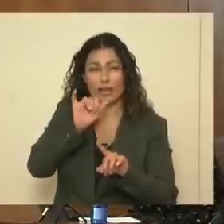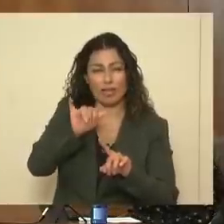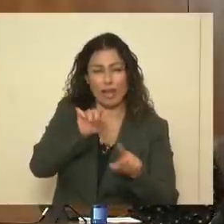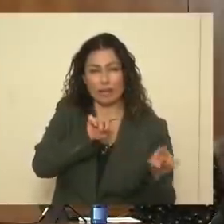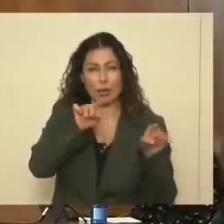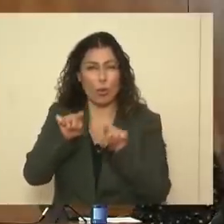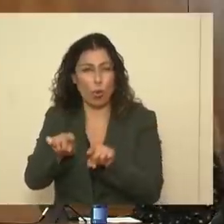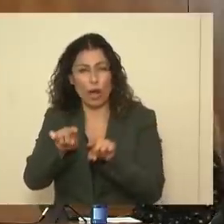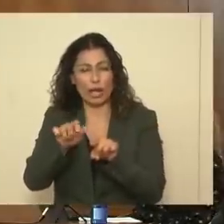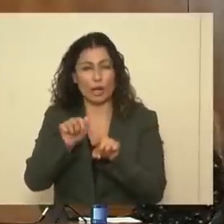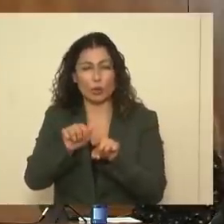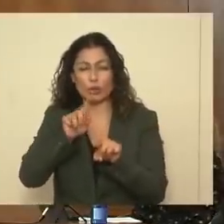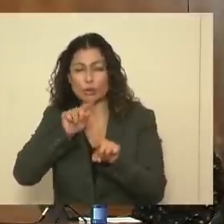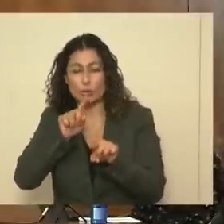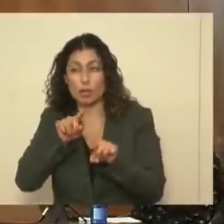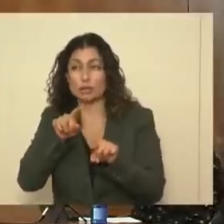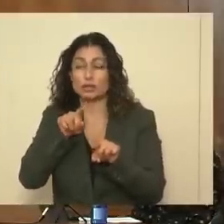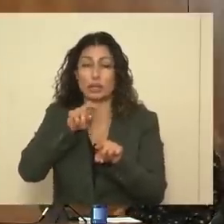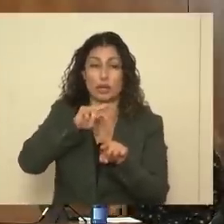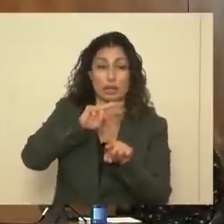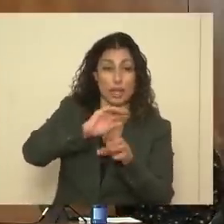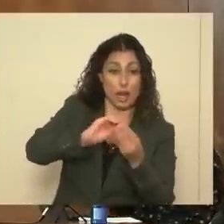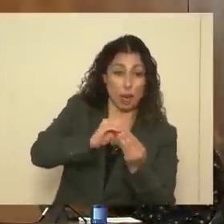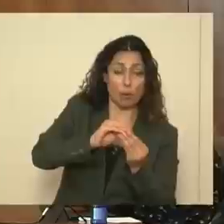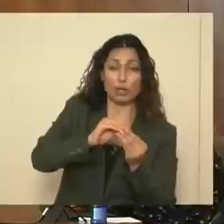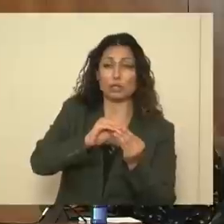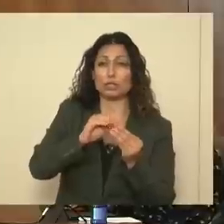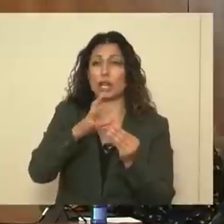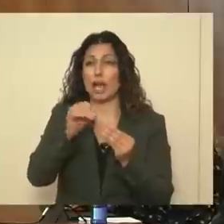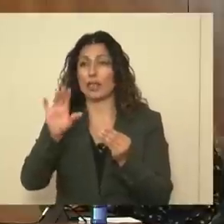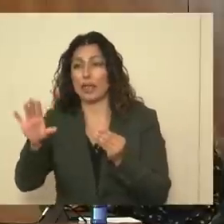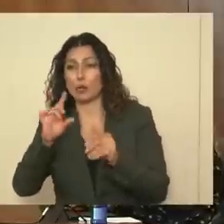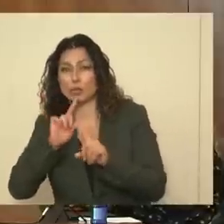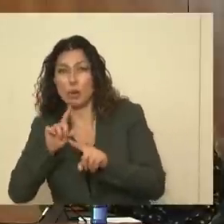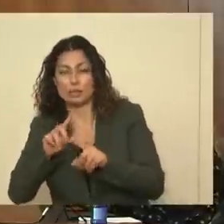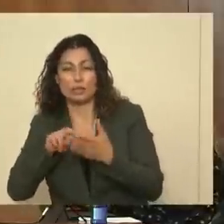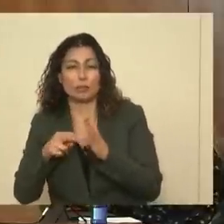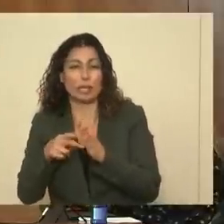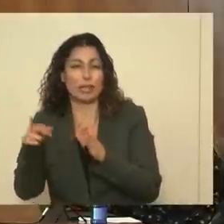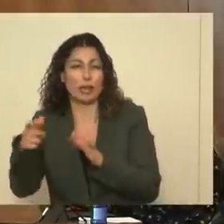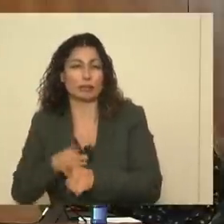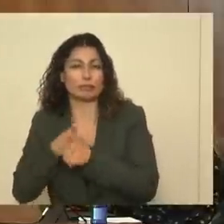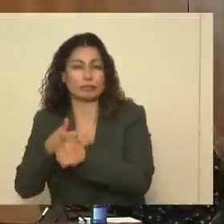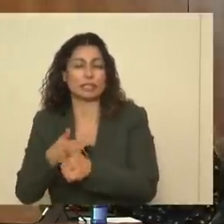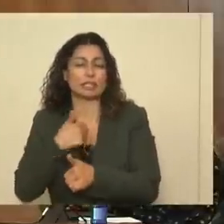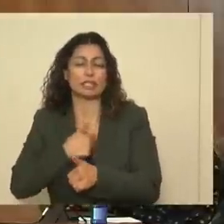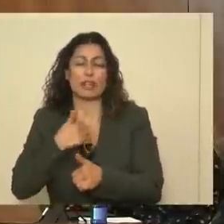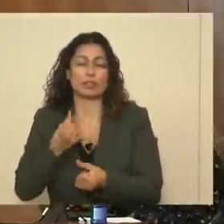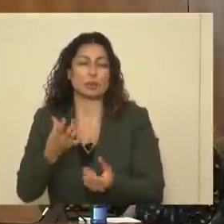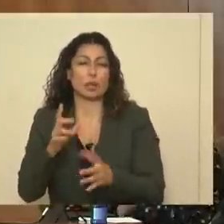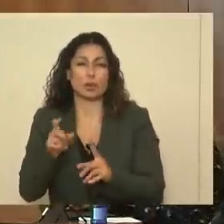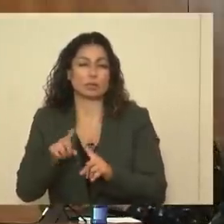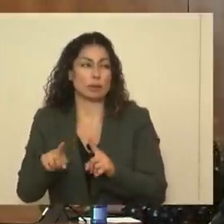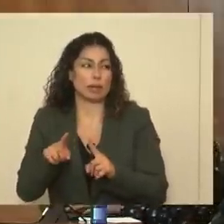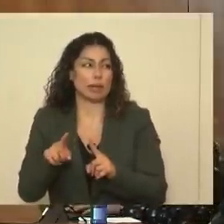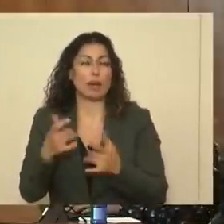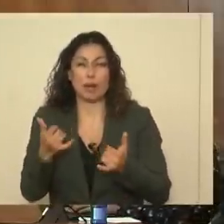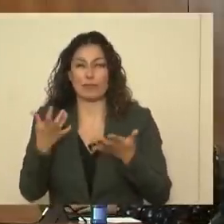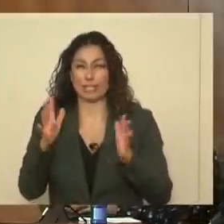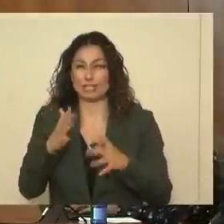responsiveness in those counties with contact tracing. Sorry there's so many questions, but I am now finished. Thank you.